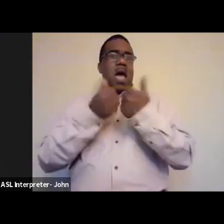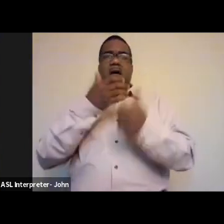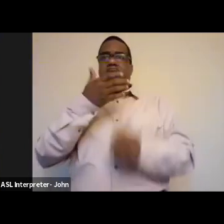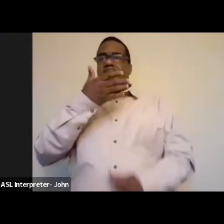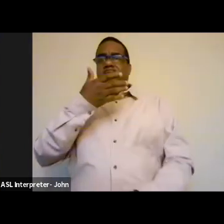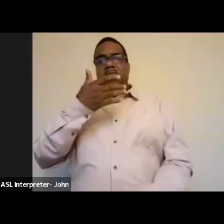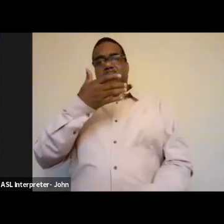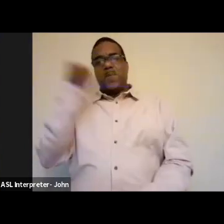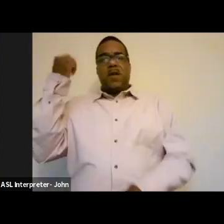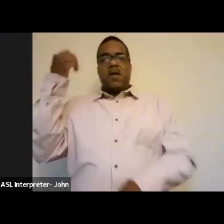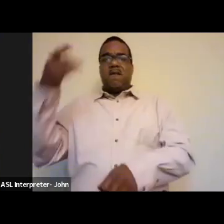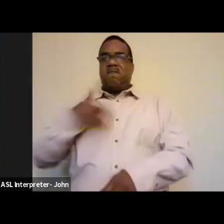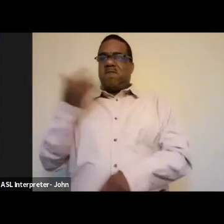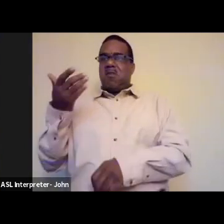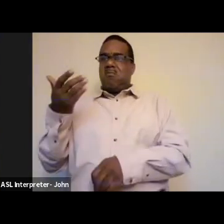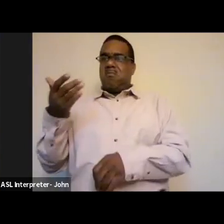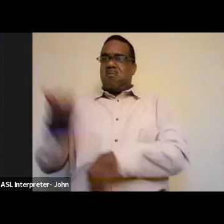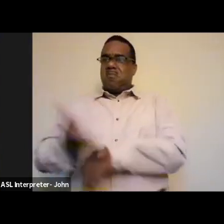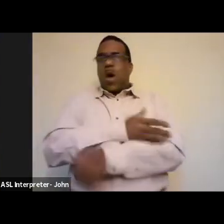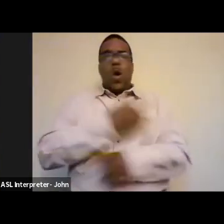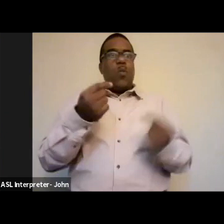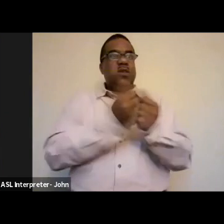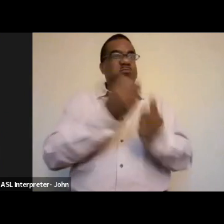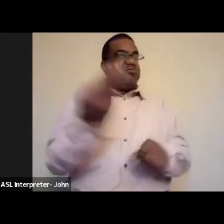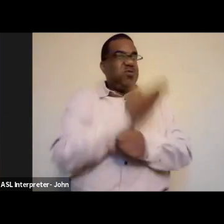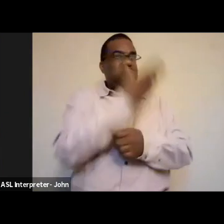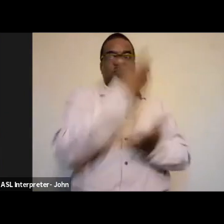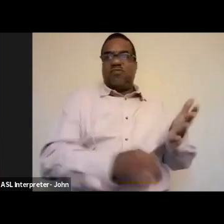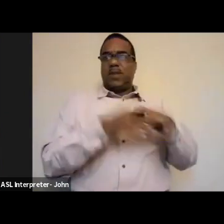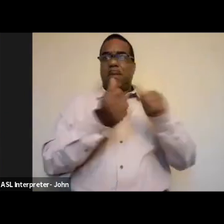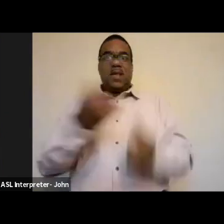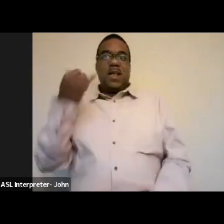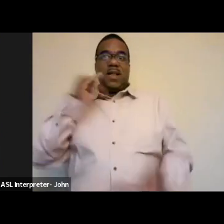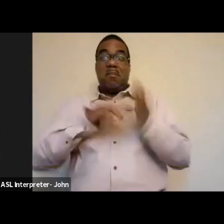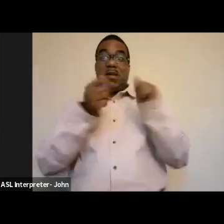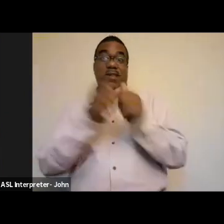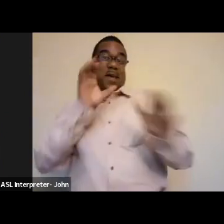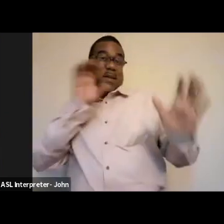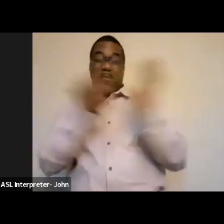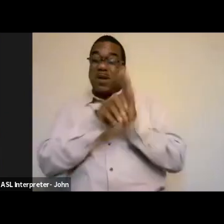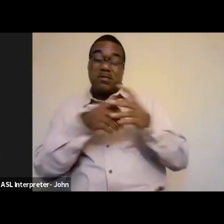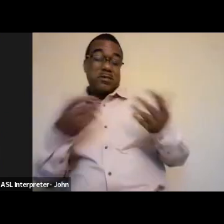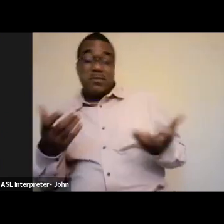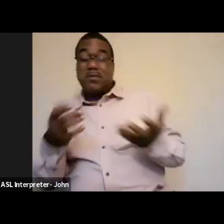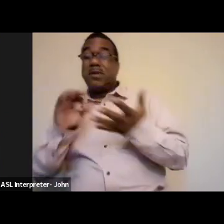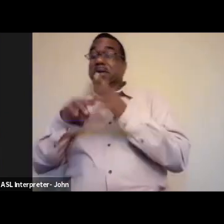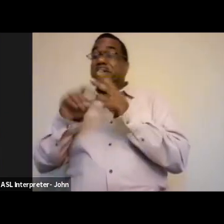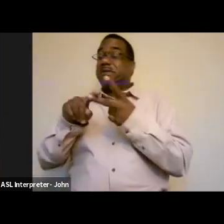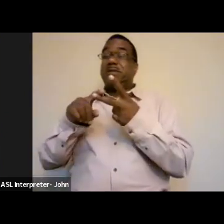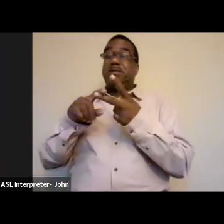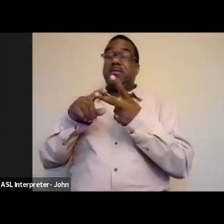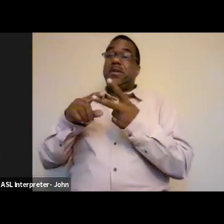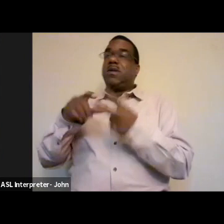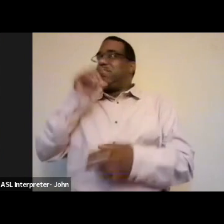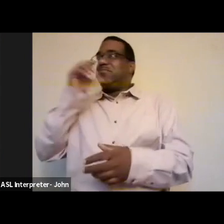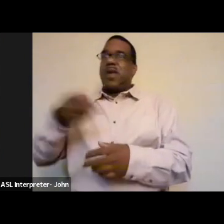And when you get tired of something, what is that? Is it because you've taken too many pictures in it? Is it because it's not made at a high quality? Is it